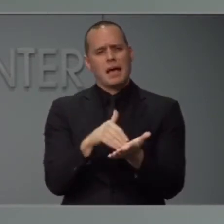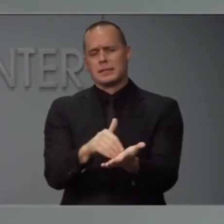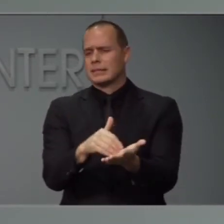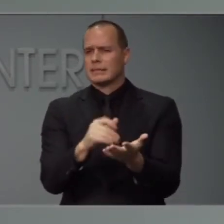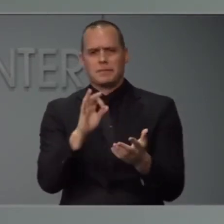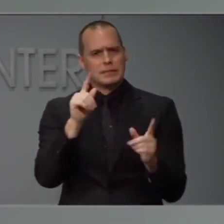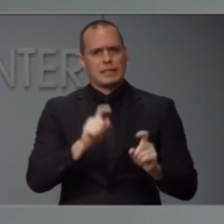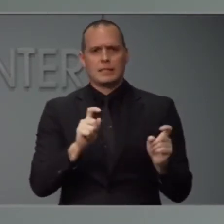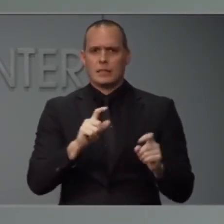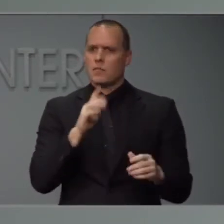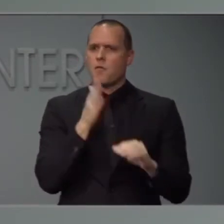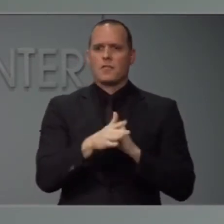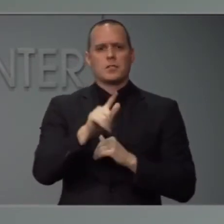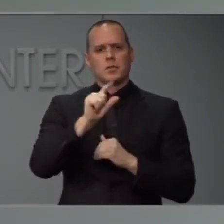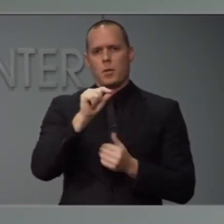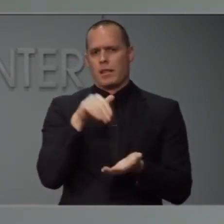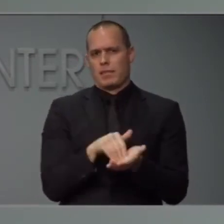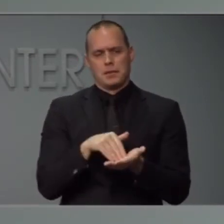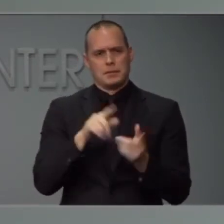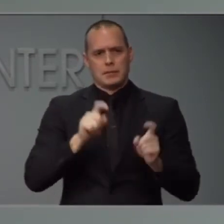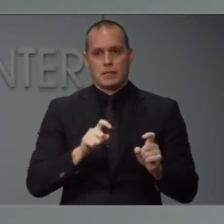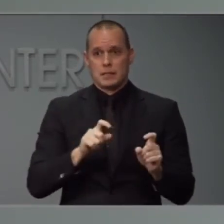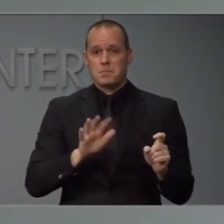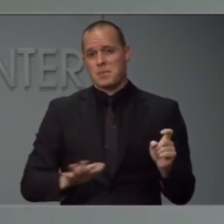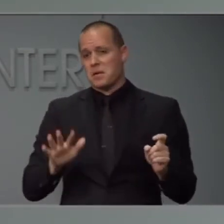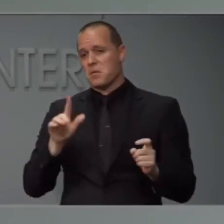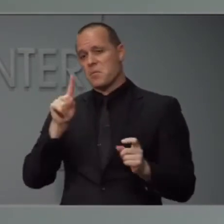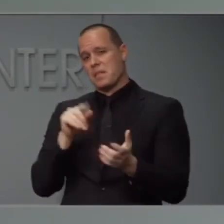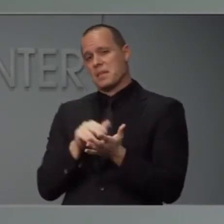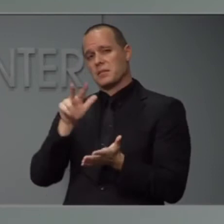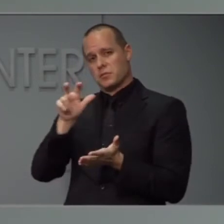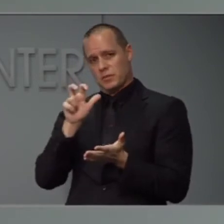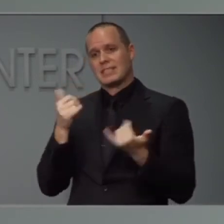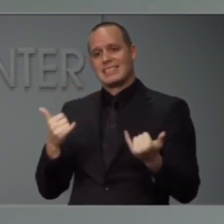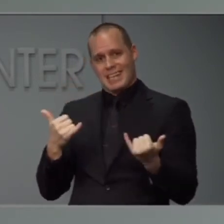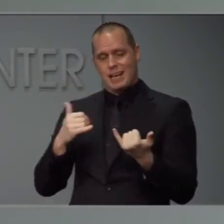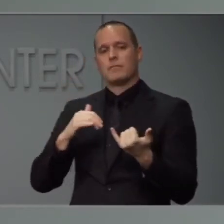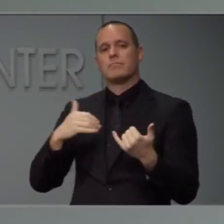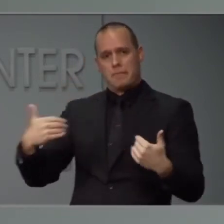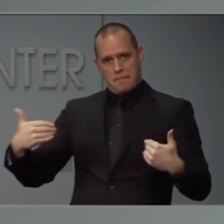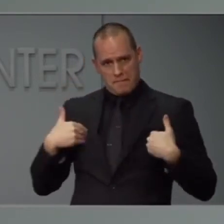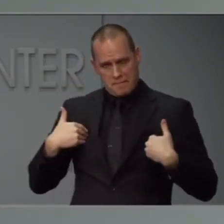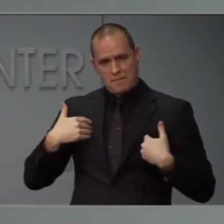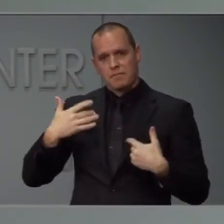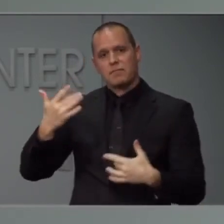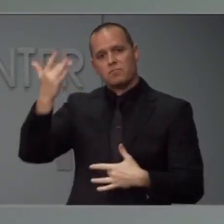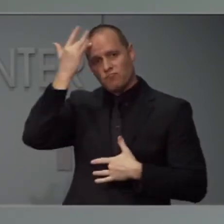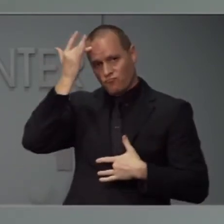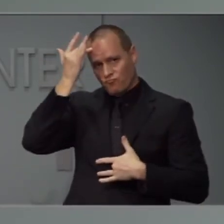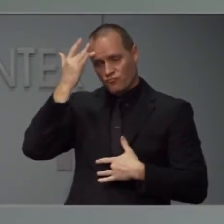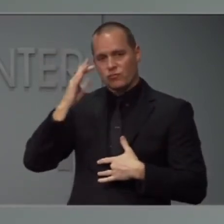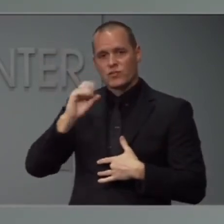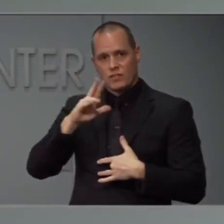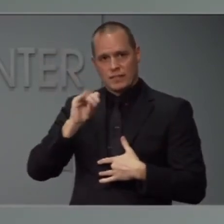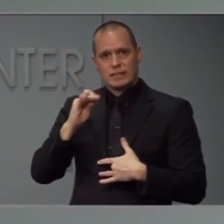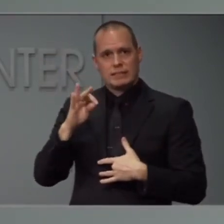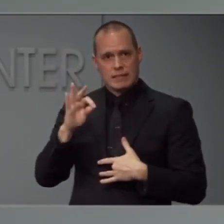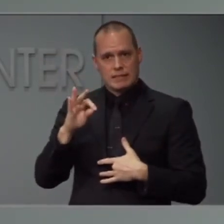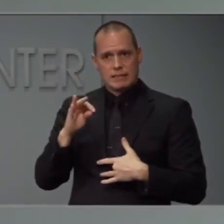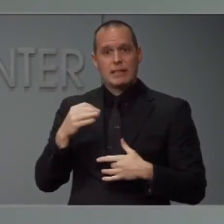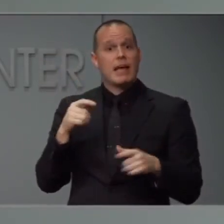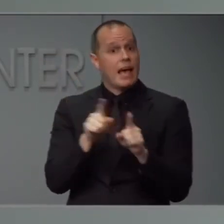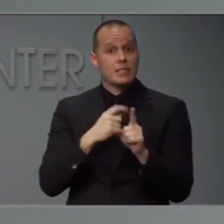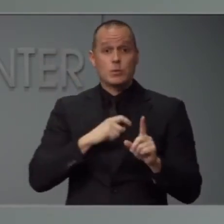done over 20,000 tests. And of those, about 1,300 have now become positive. So while we are testing more, we're going to find